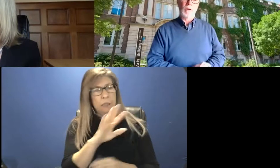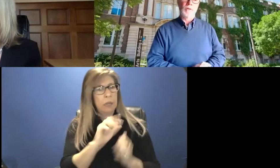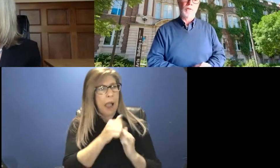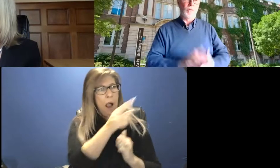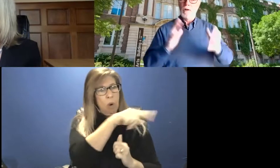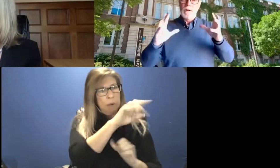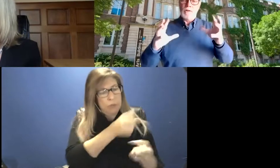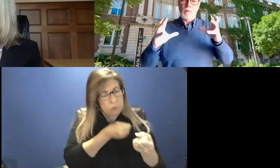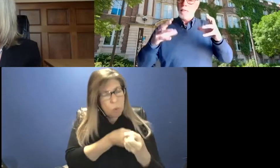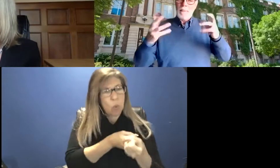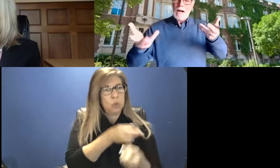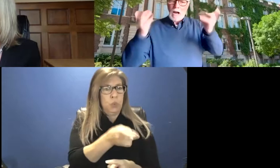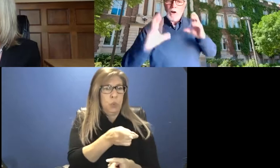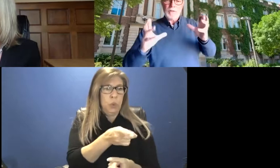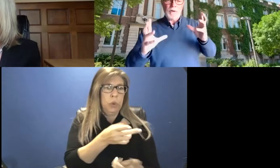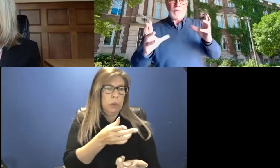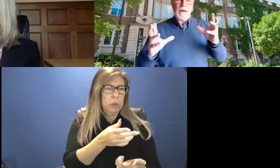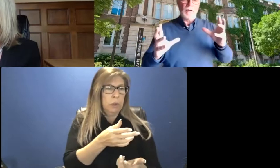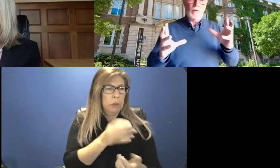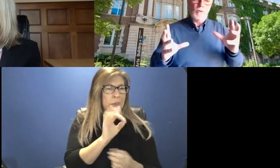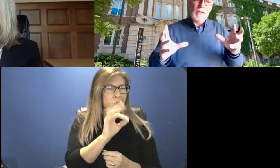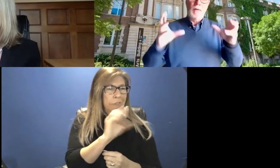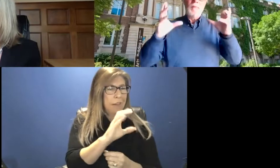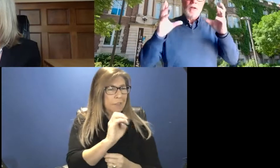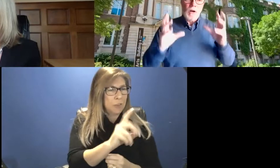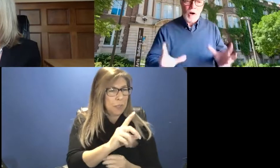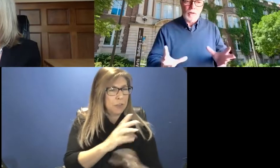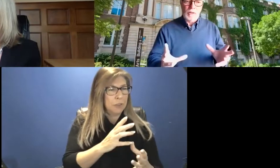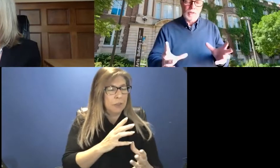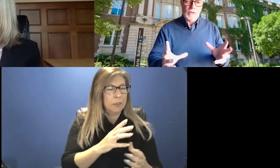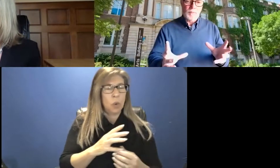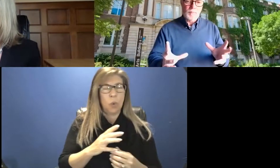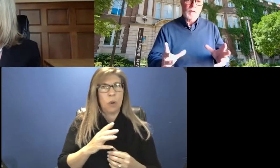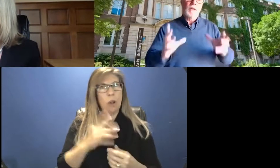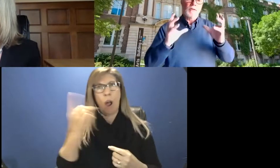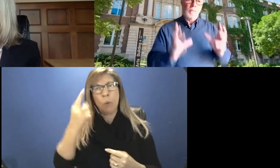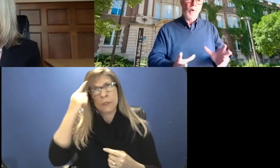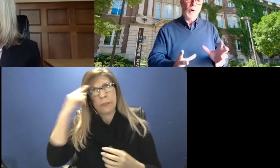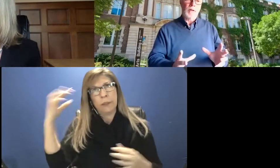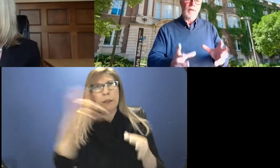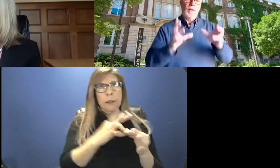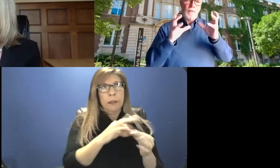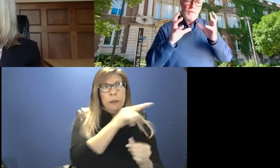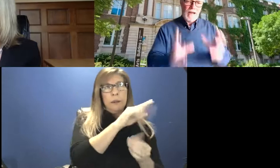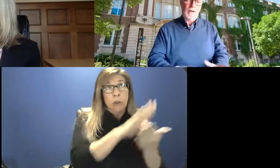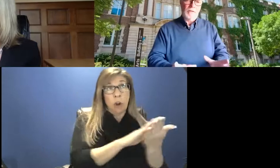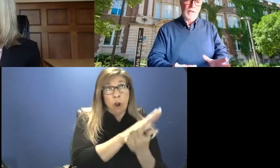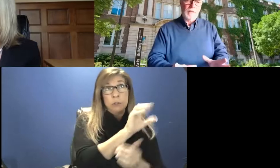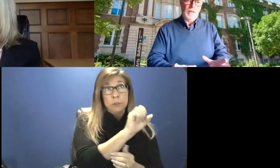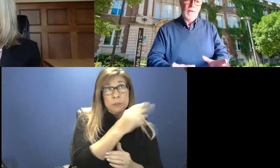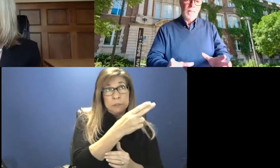that you want to do? So, so I always bring this back to the the college supporting the